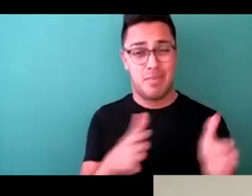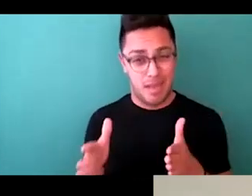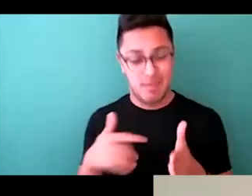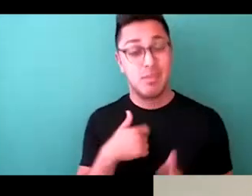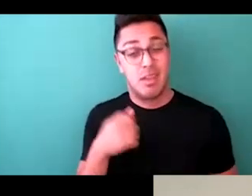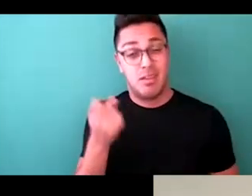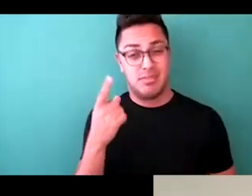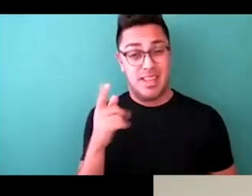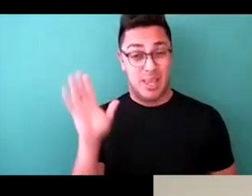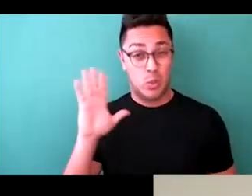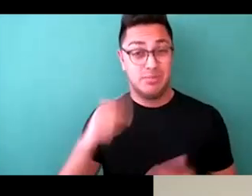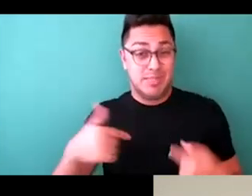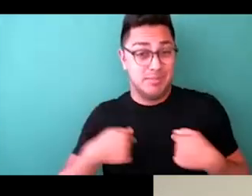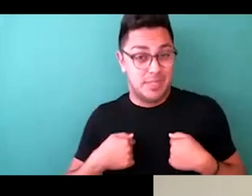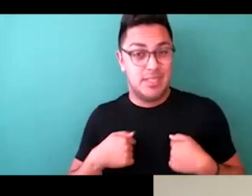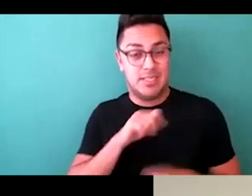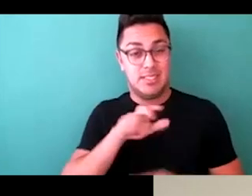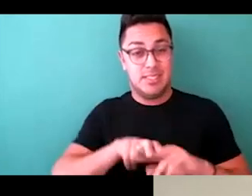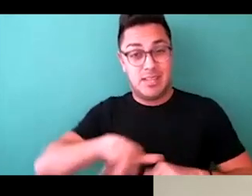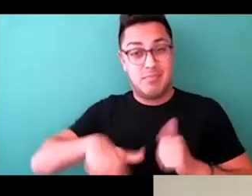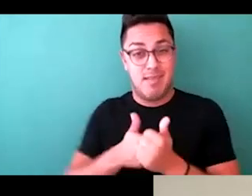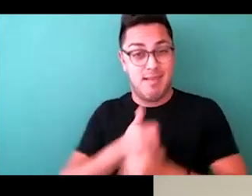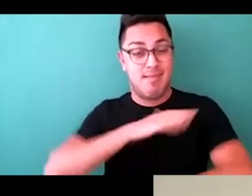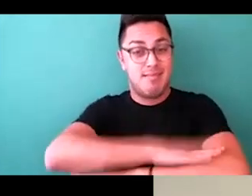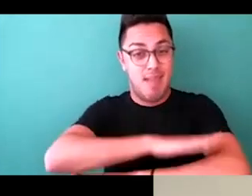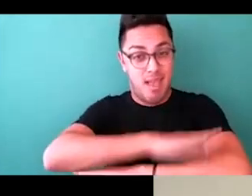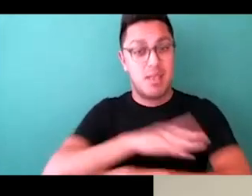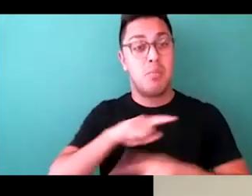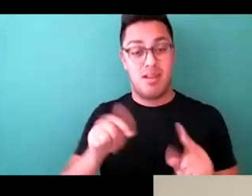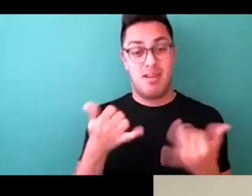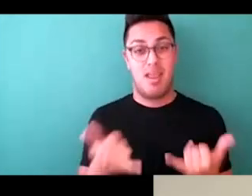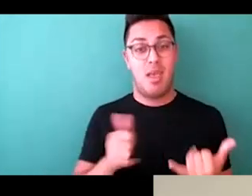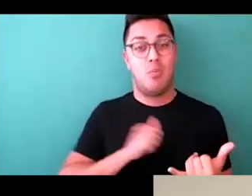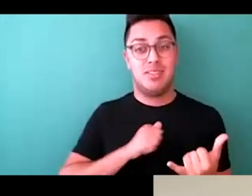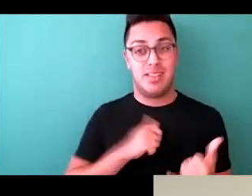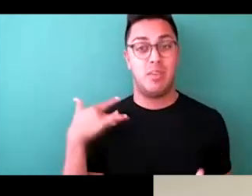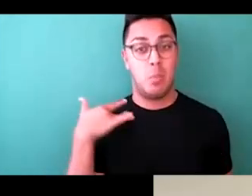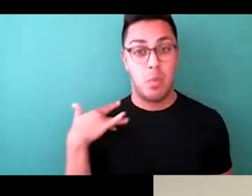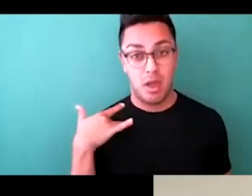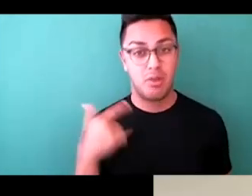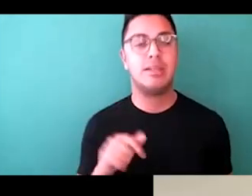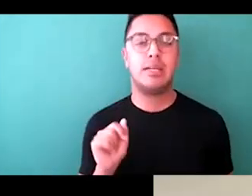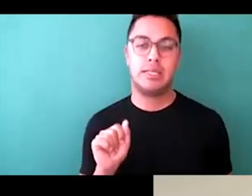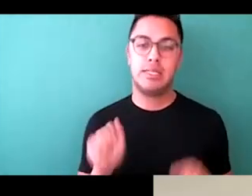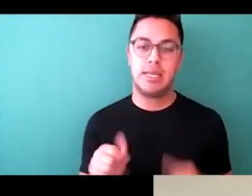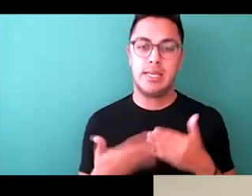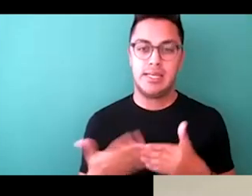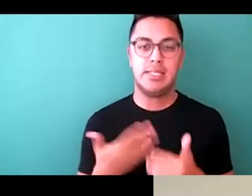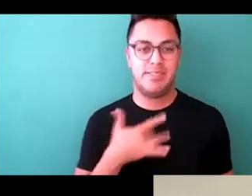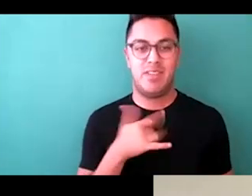behind that desk. But now being the model, it can be very easy to feel like I'm still not included